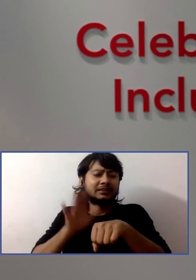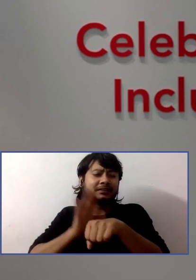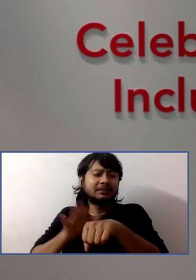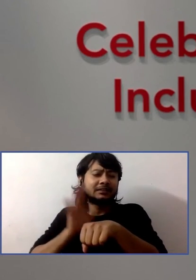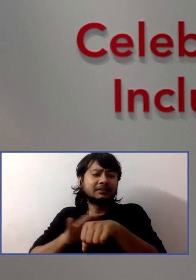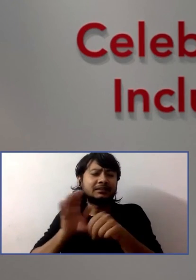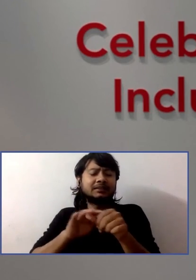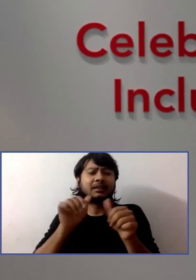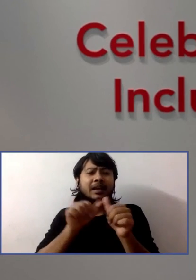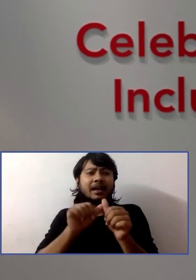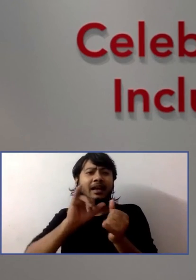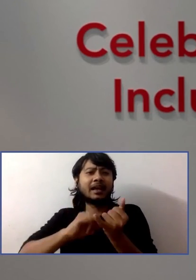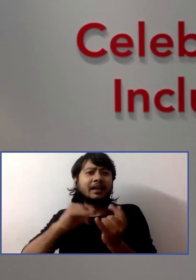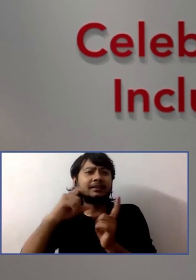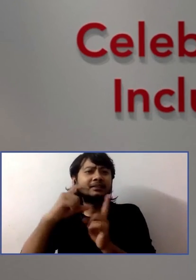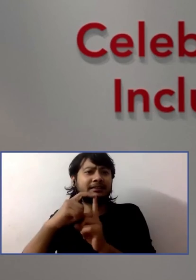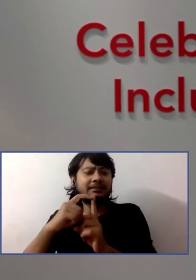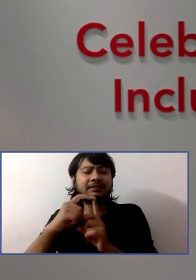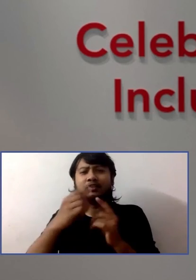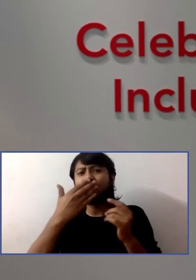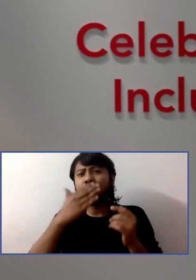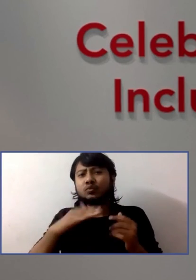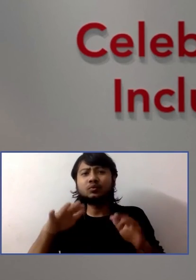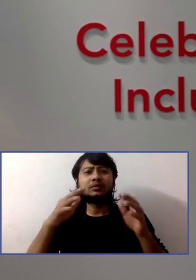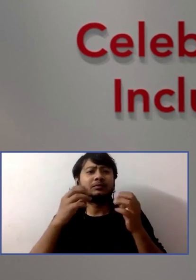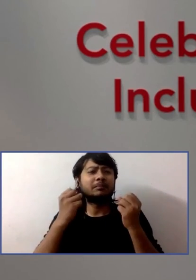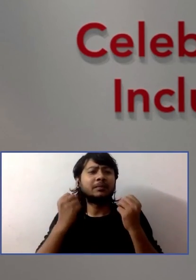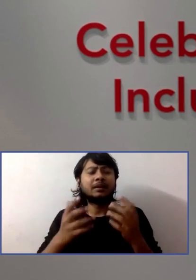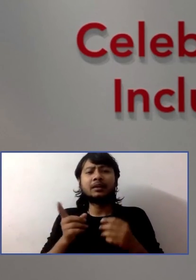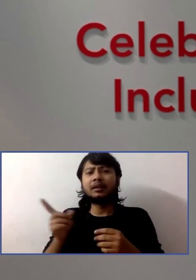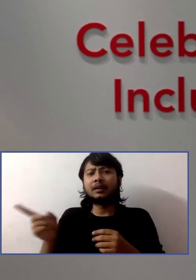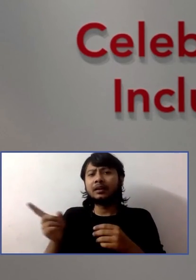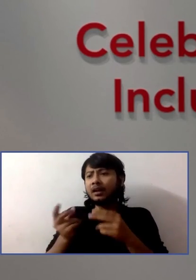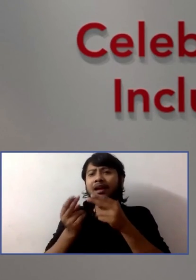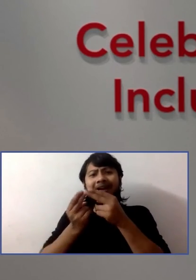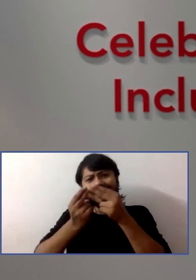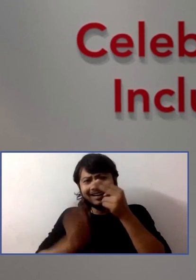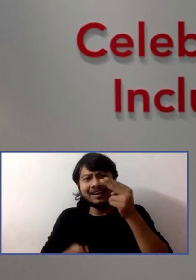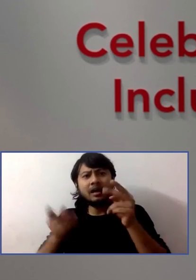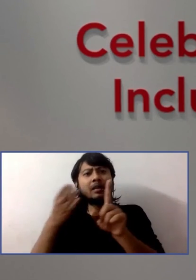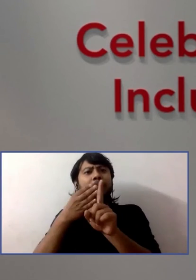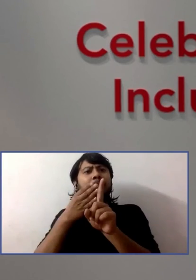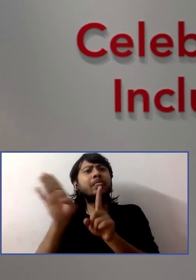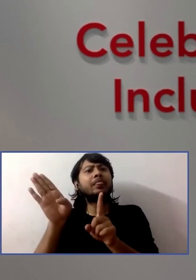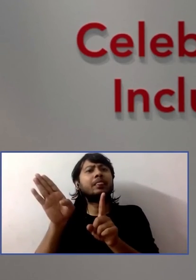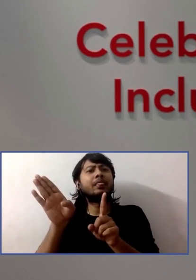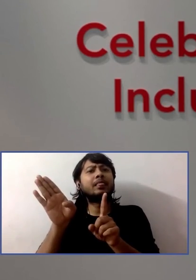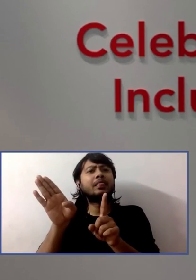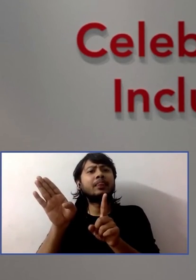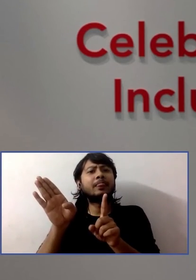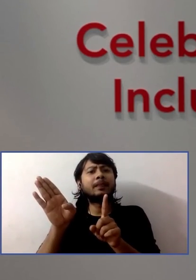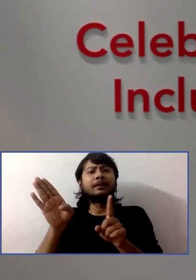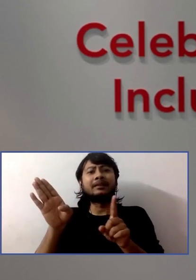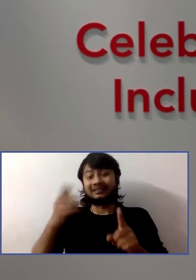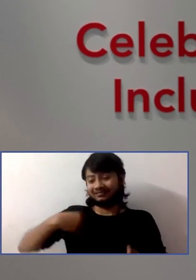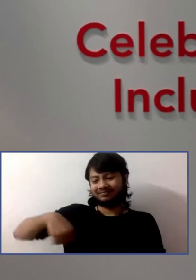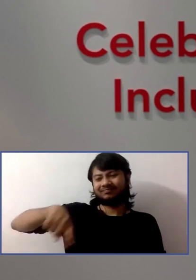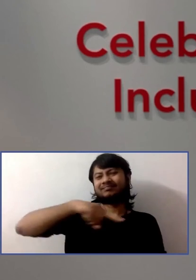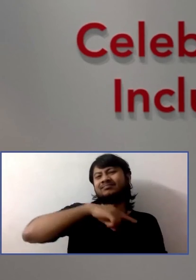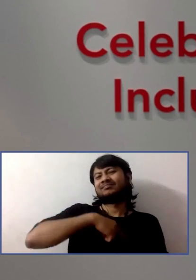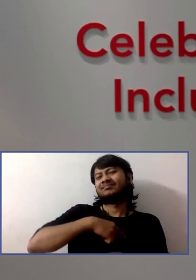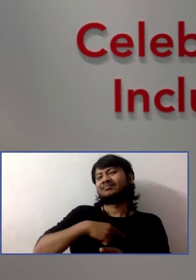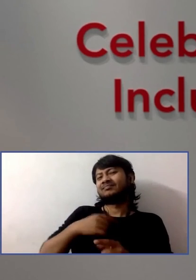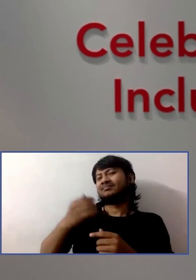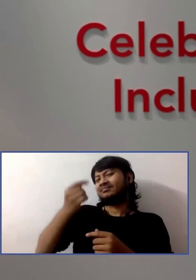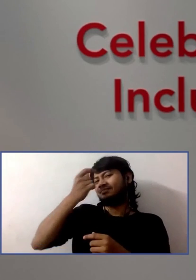answer or respond to you, but what they say is totally irrelevant. We teach that. We teach that to these kids, because